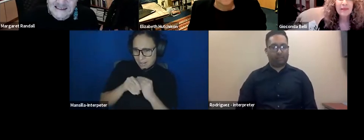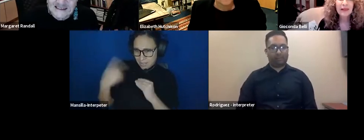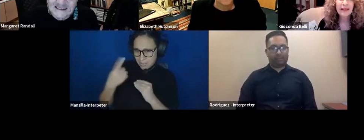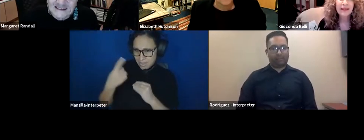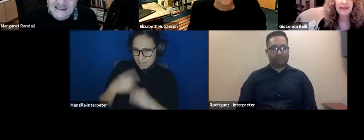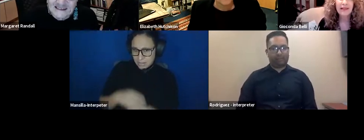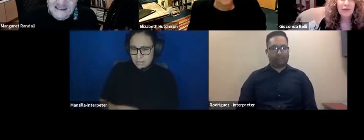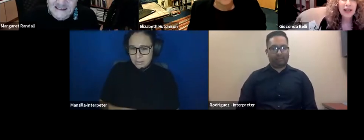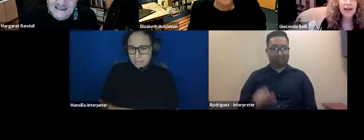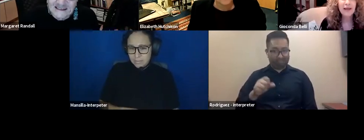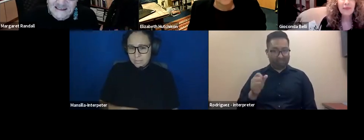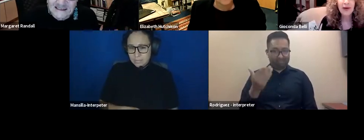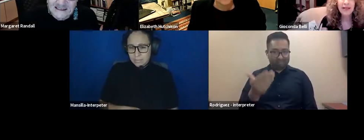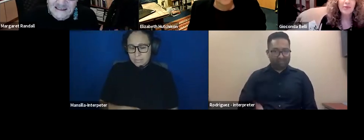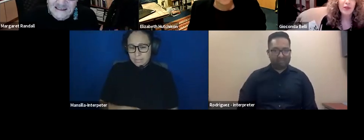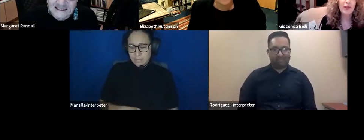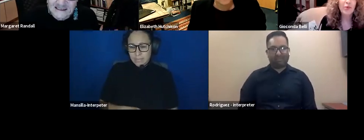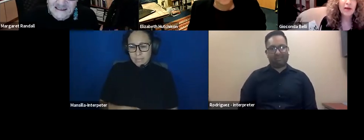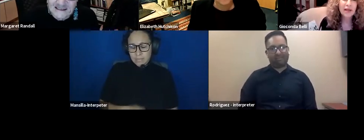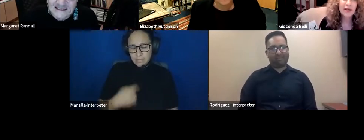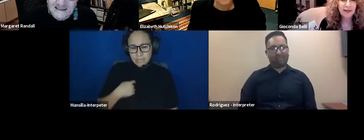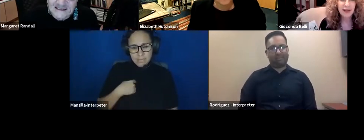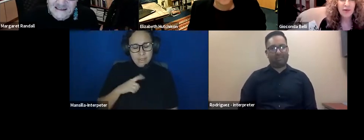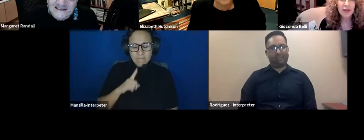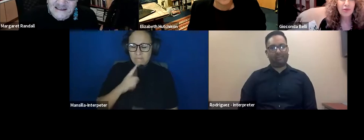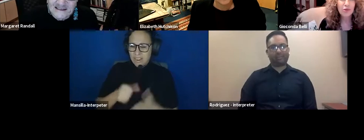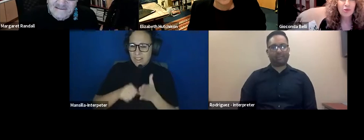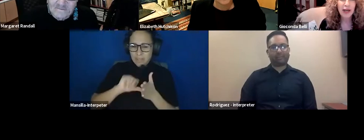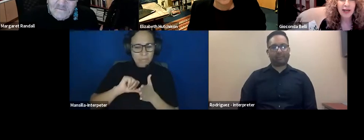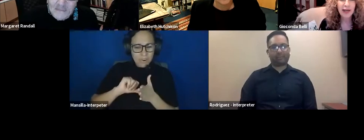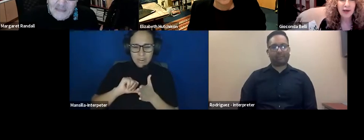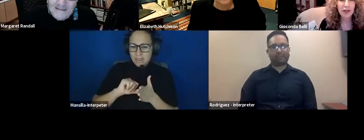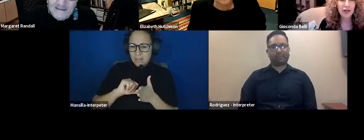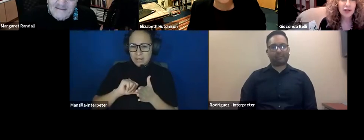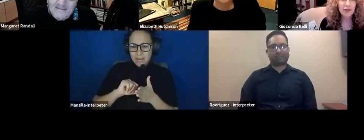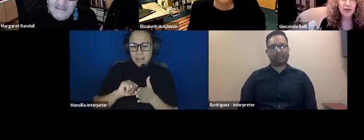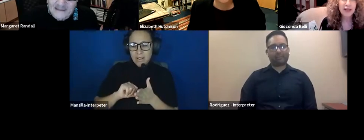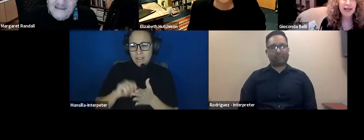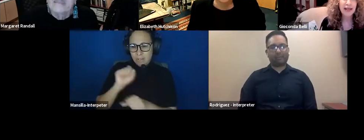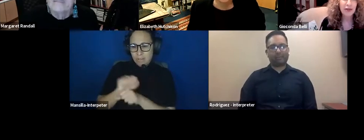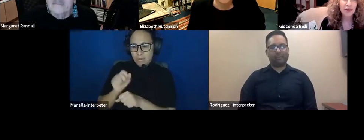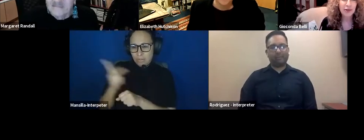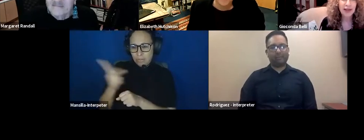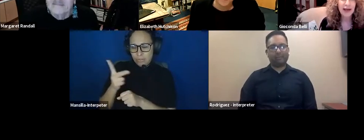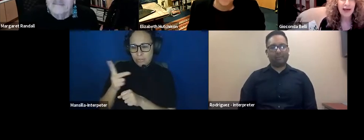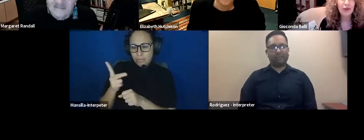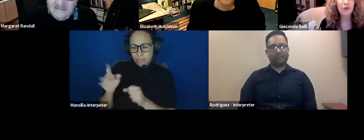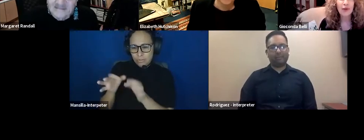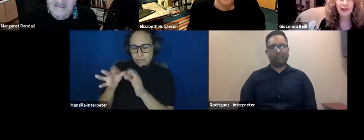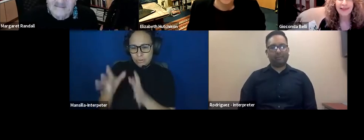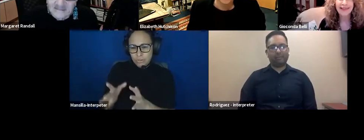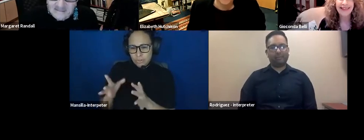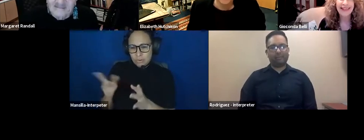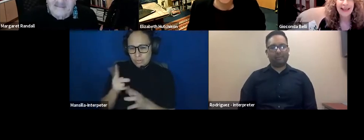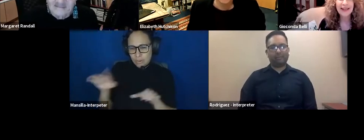am really impressed with the work that our two sign language translators are